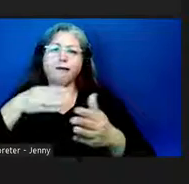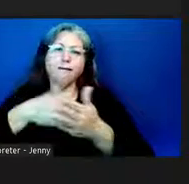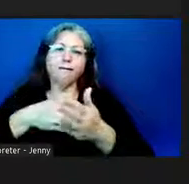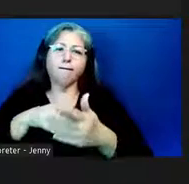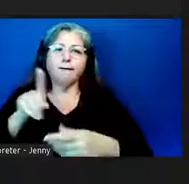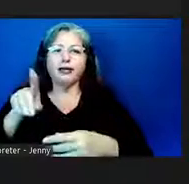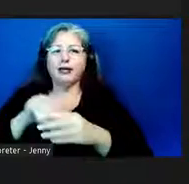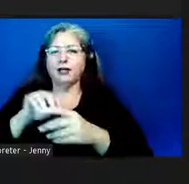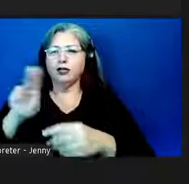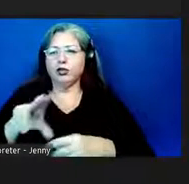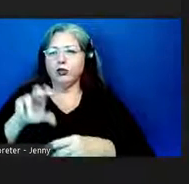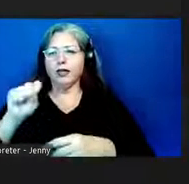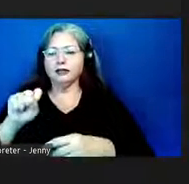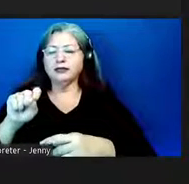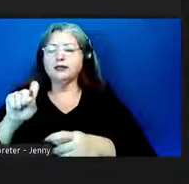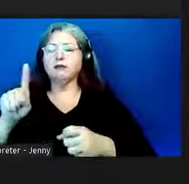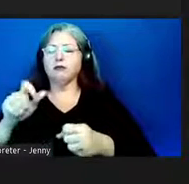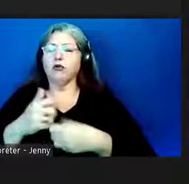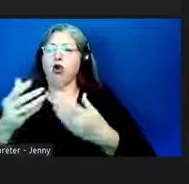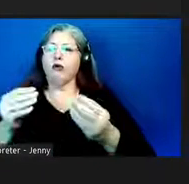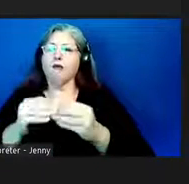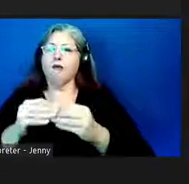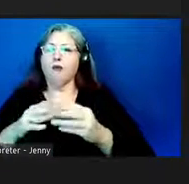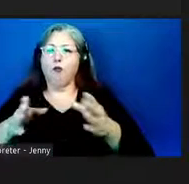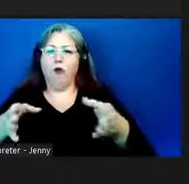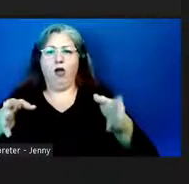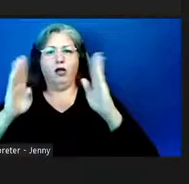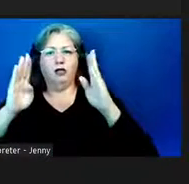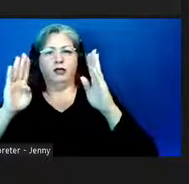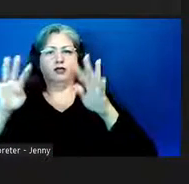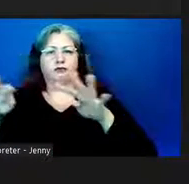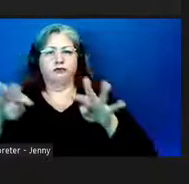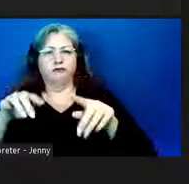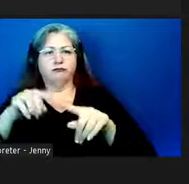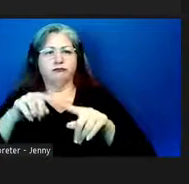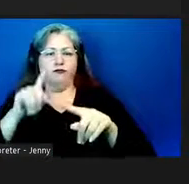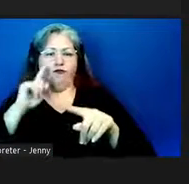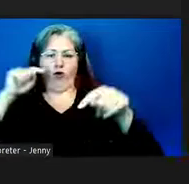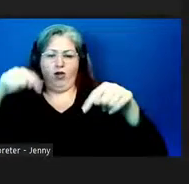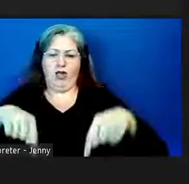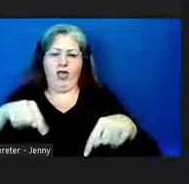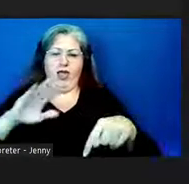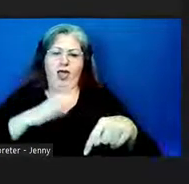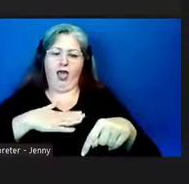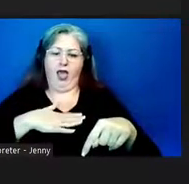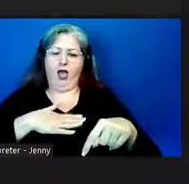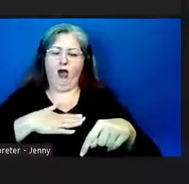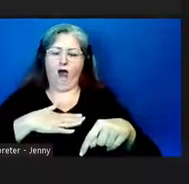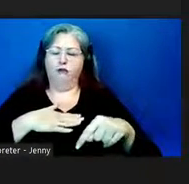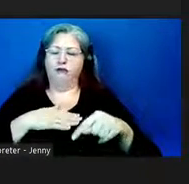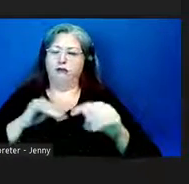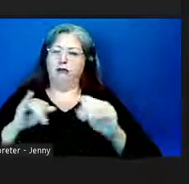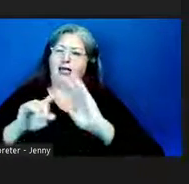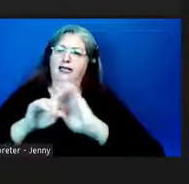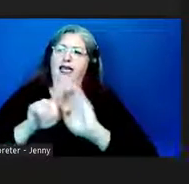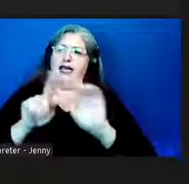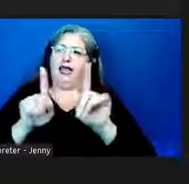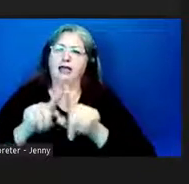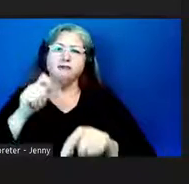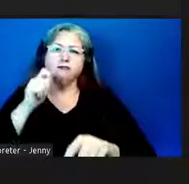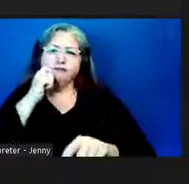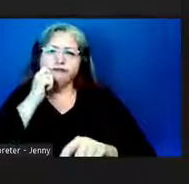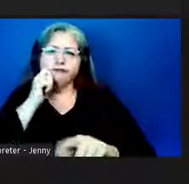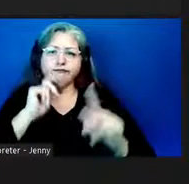states brought attention to such things as our own ethnic identity in hawaii